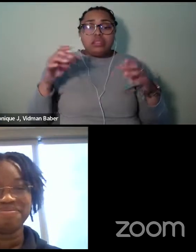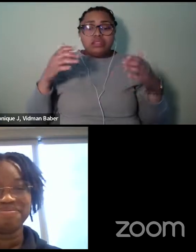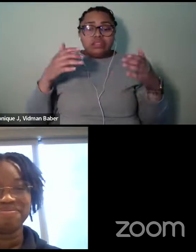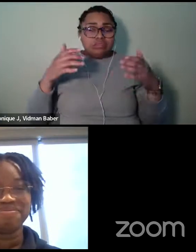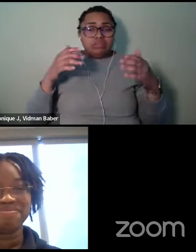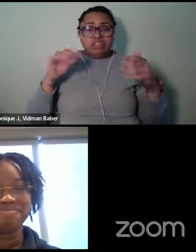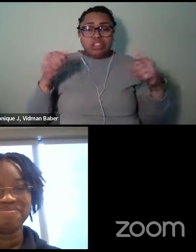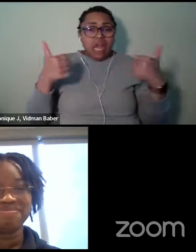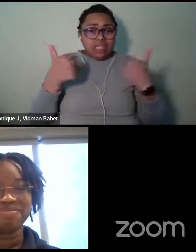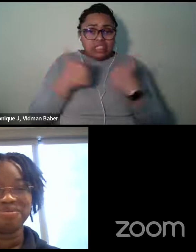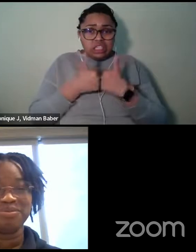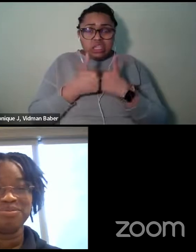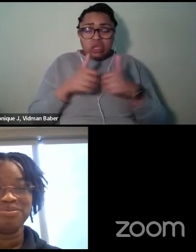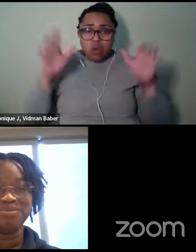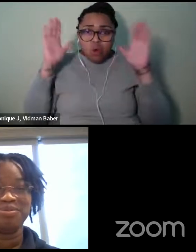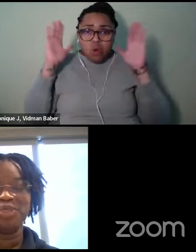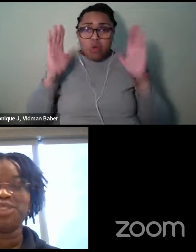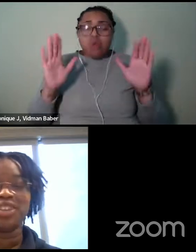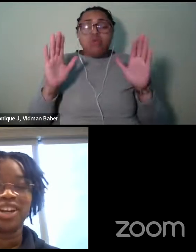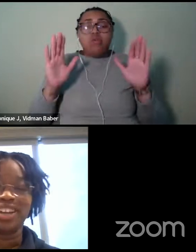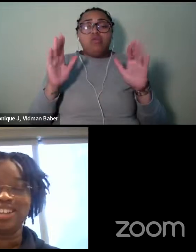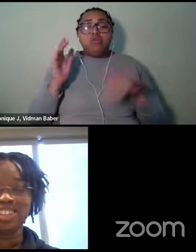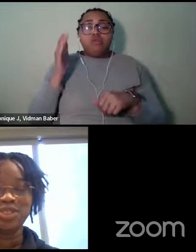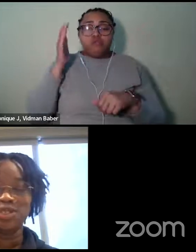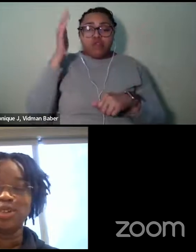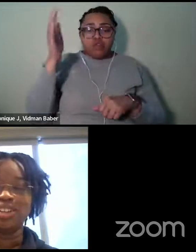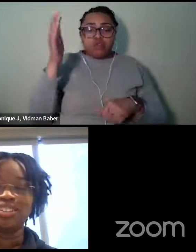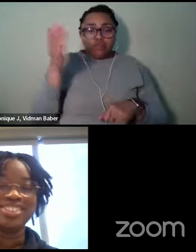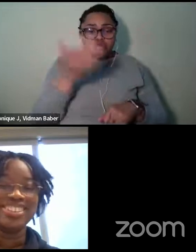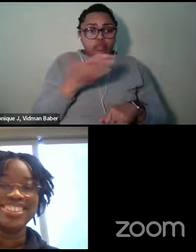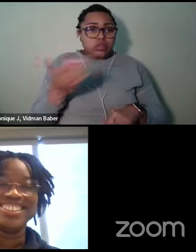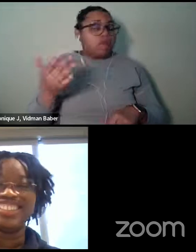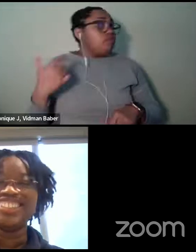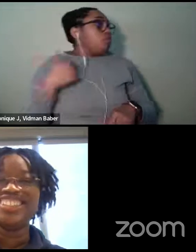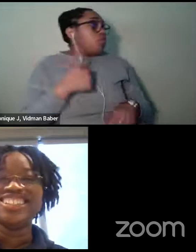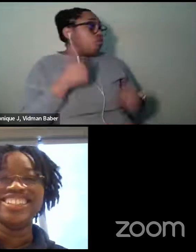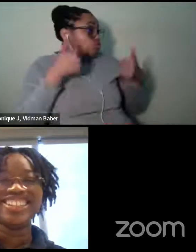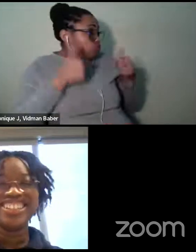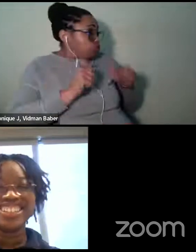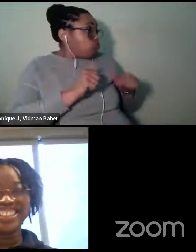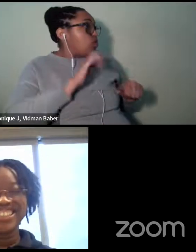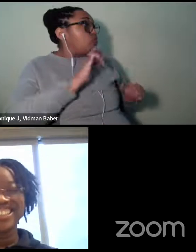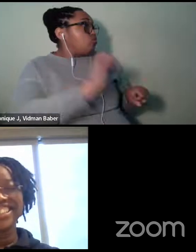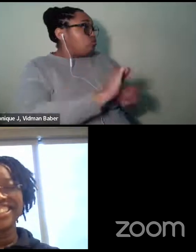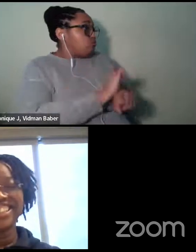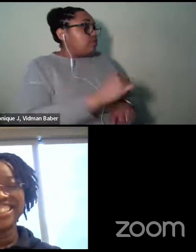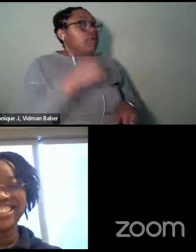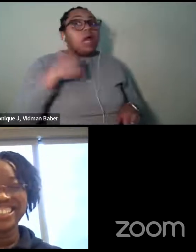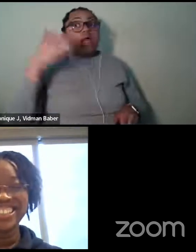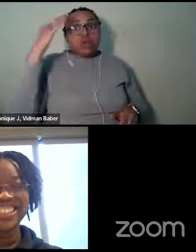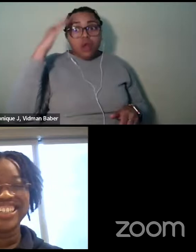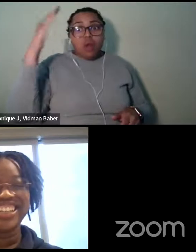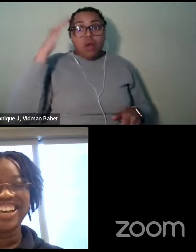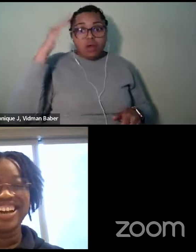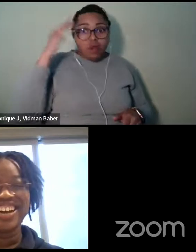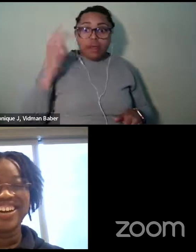futuristic stuff. So. You're trying, that's for sure. Yeah, I know. I know. I see you.